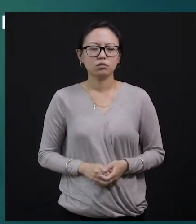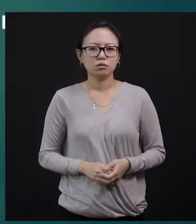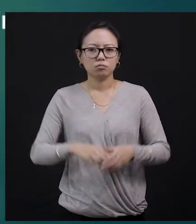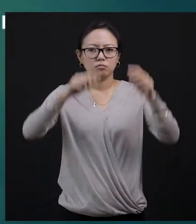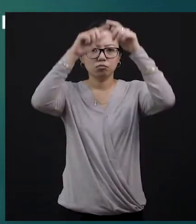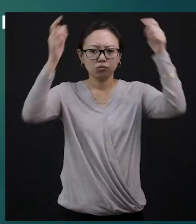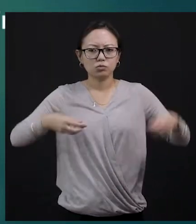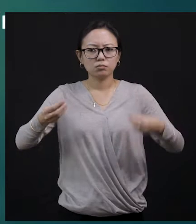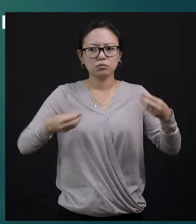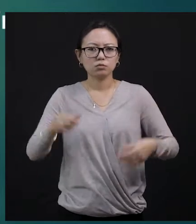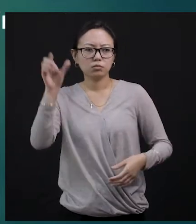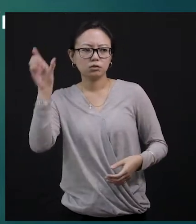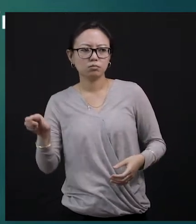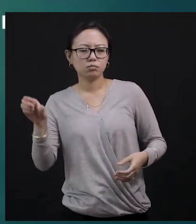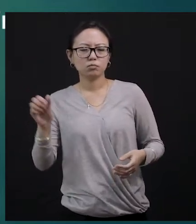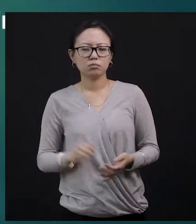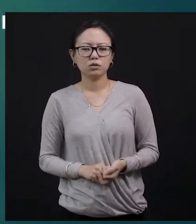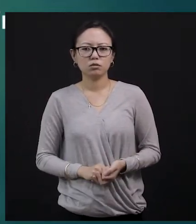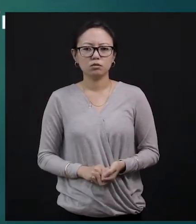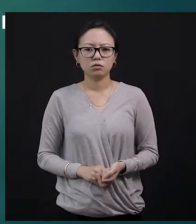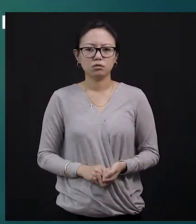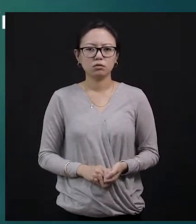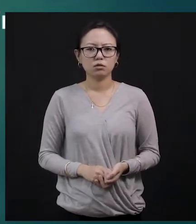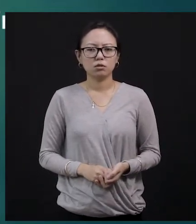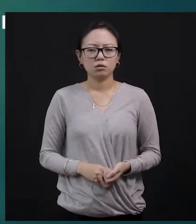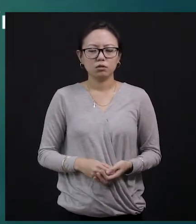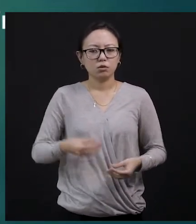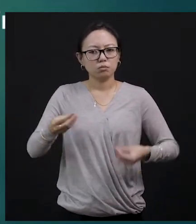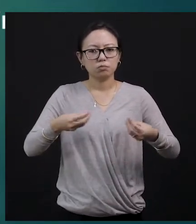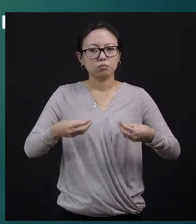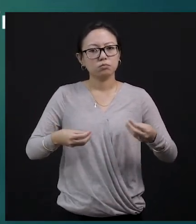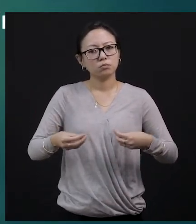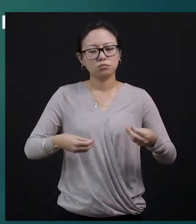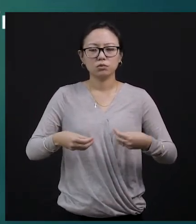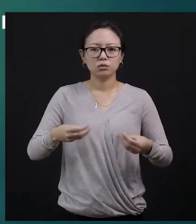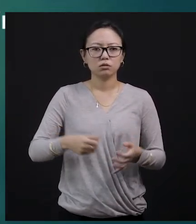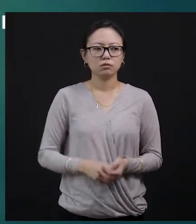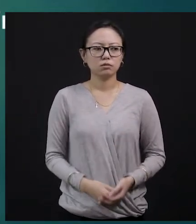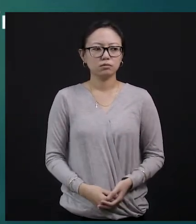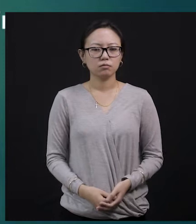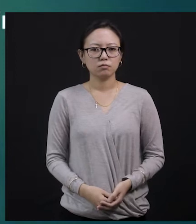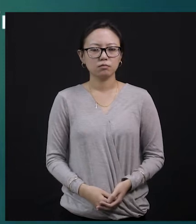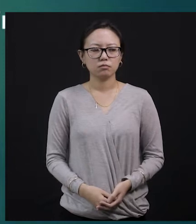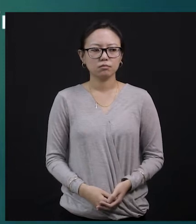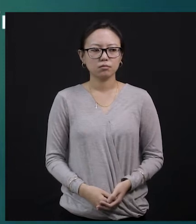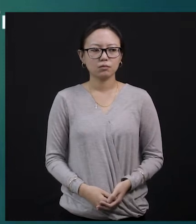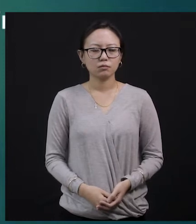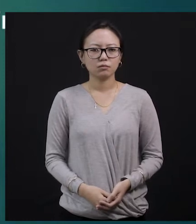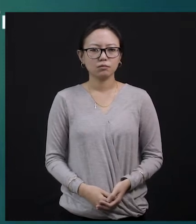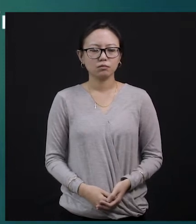sell. Yes? Repeat it. Shopkeepers or people who have goods to sell. This is the word meaning of tradesmen.